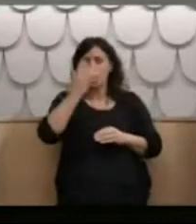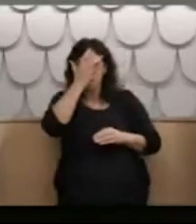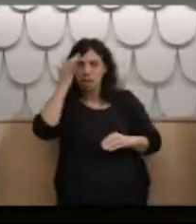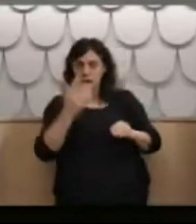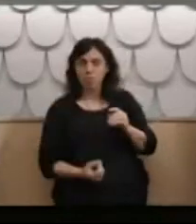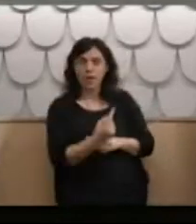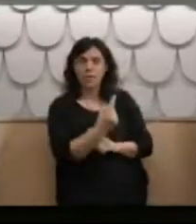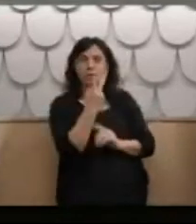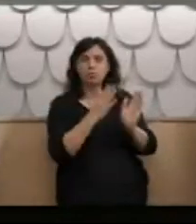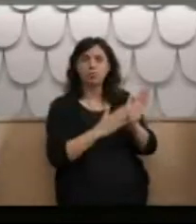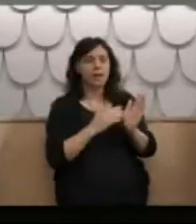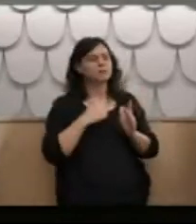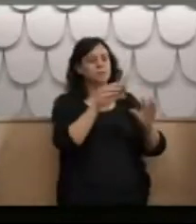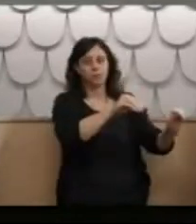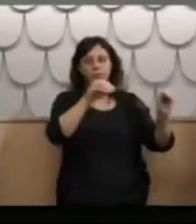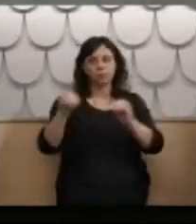I was moved on.